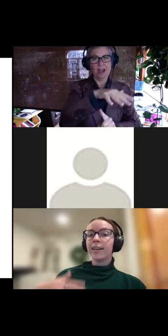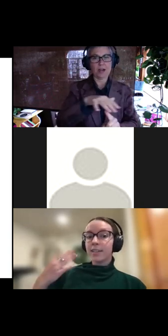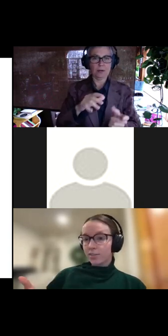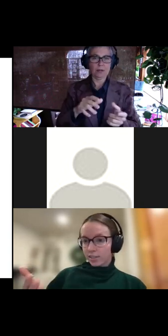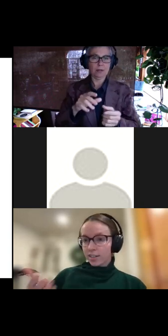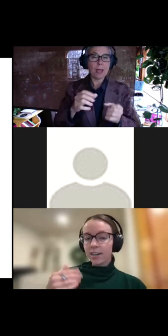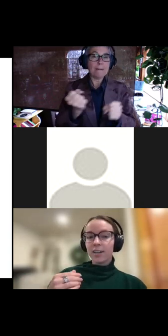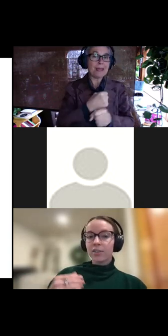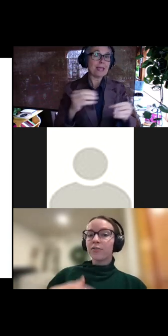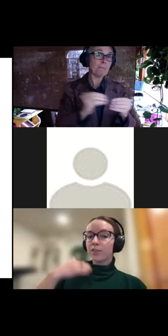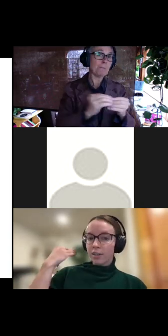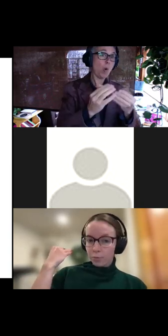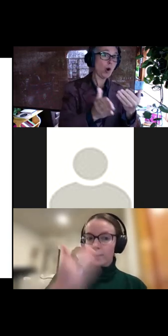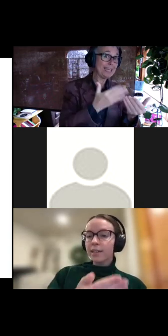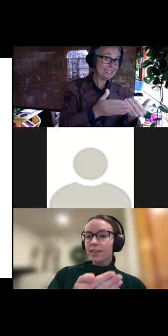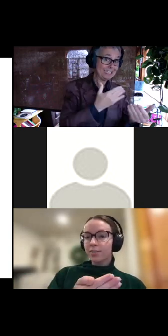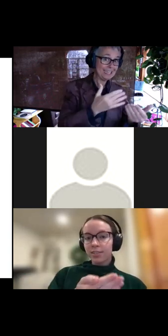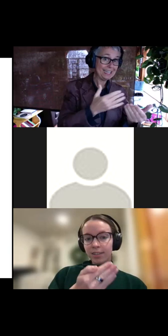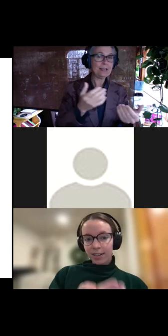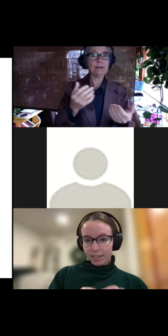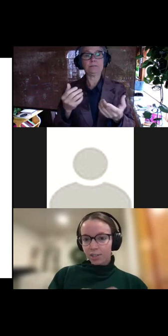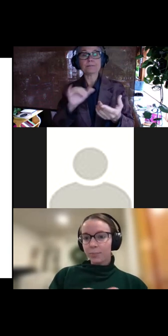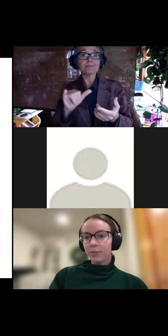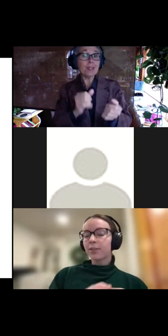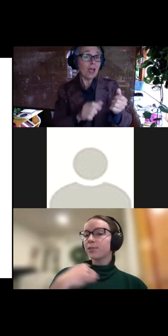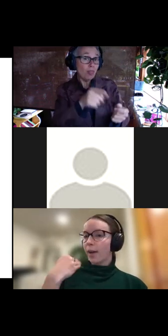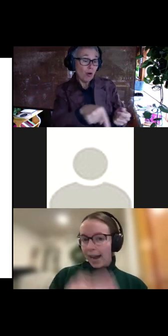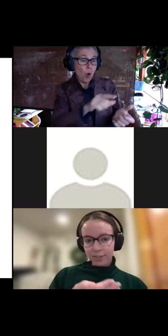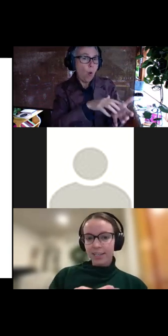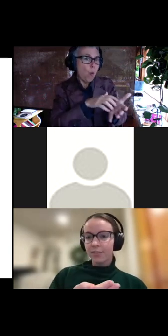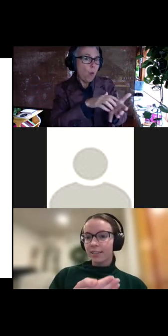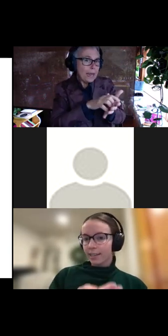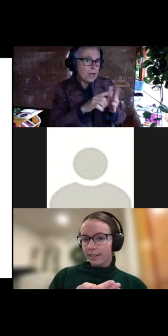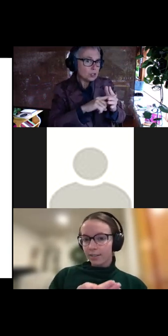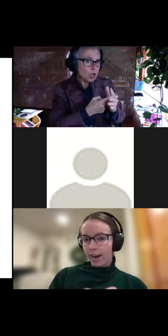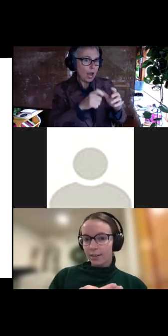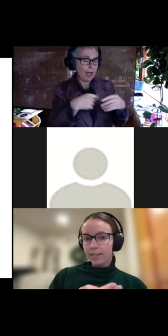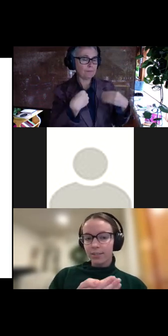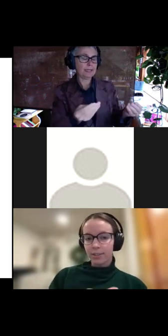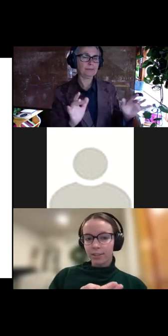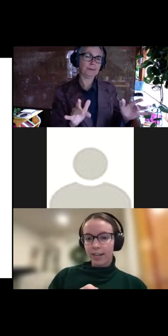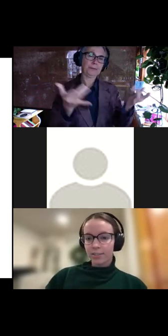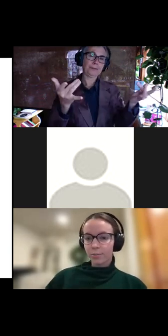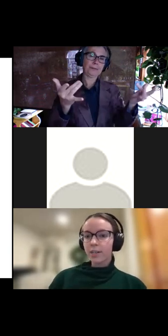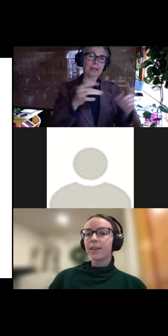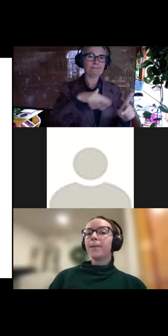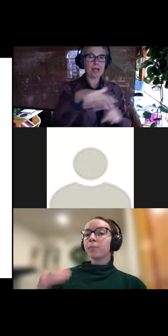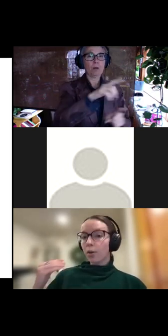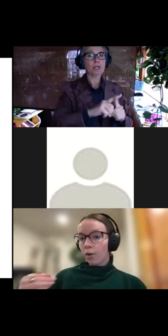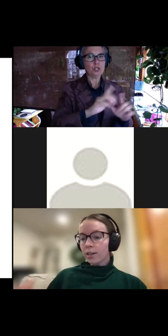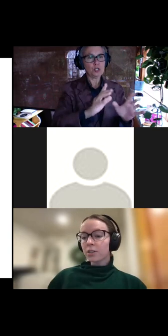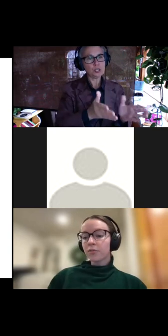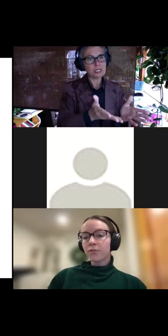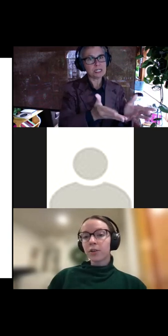make it easier. So for the weakest, uh, initial performers, you have to give it a lenient environment in order to get it to work